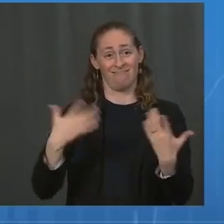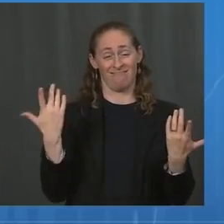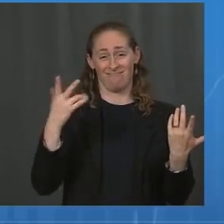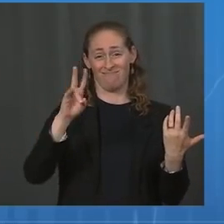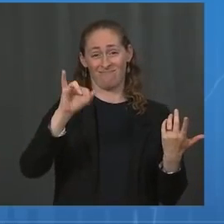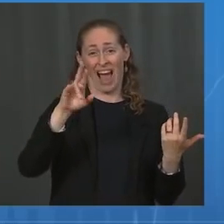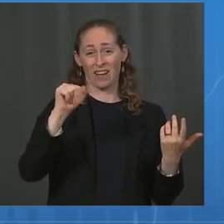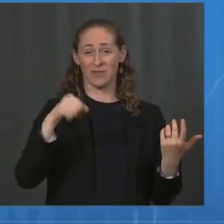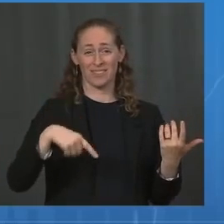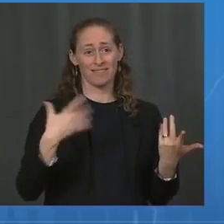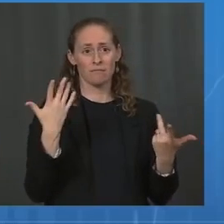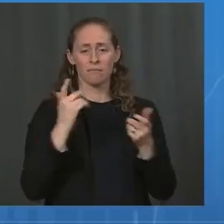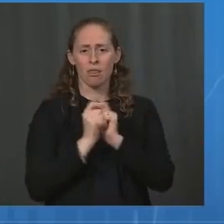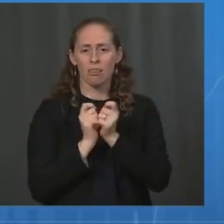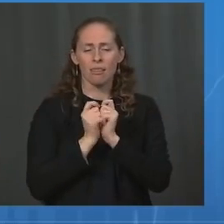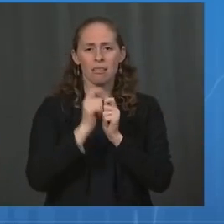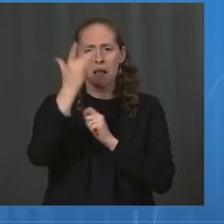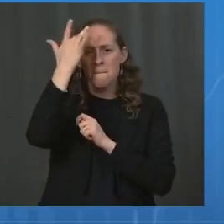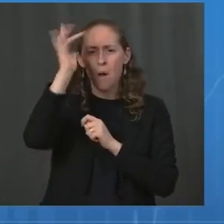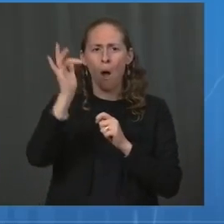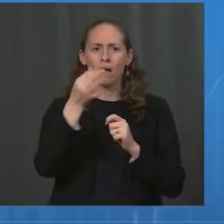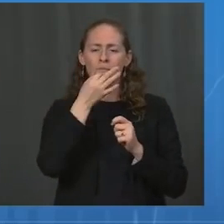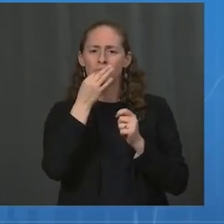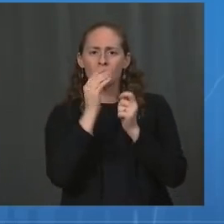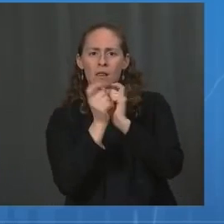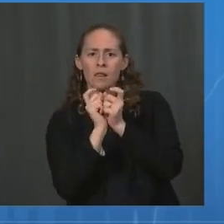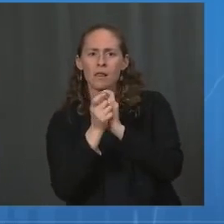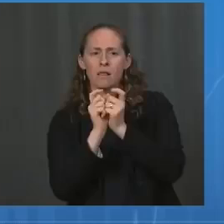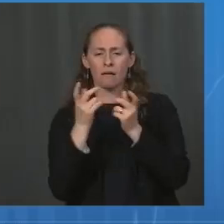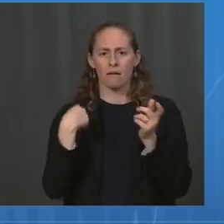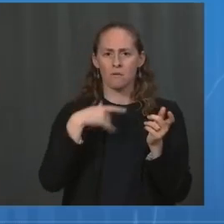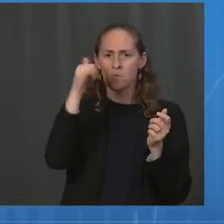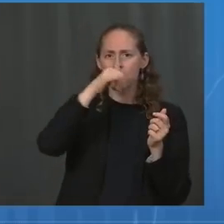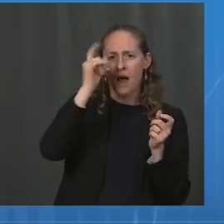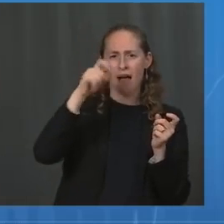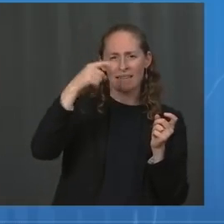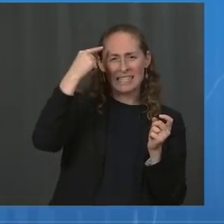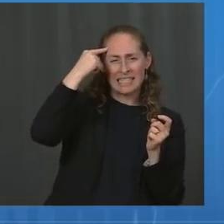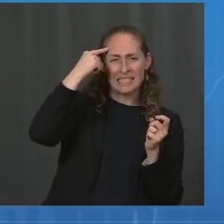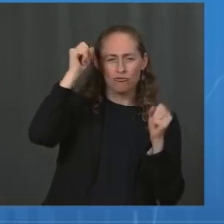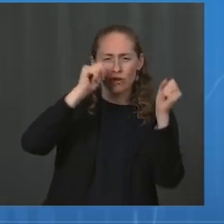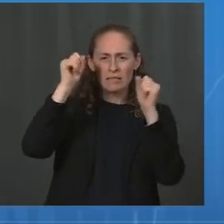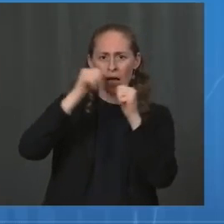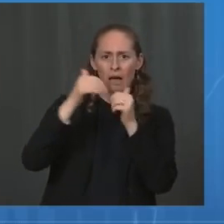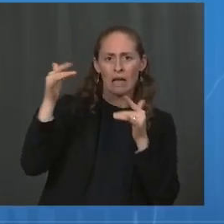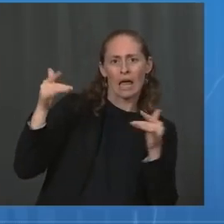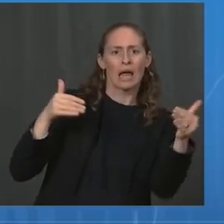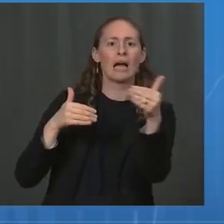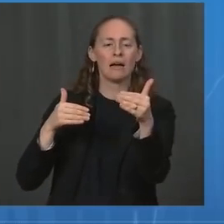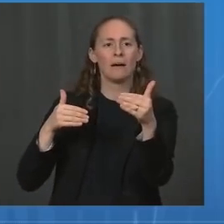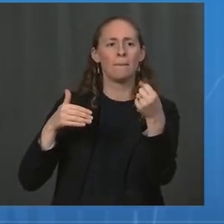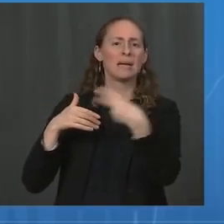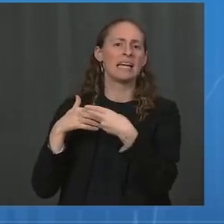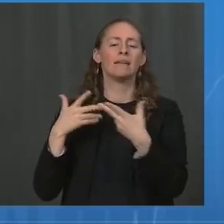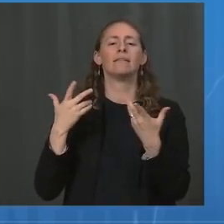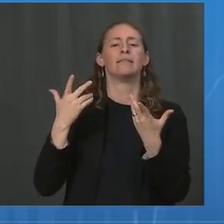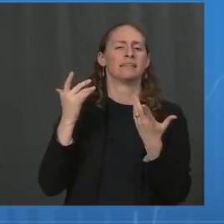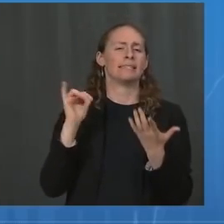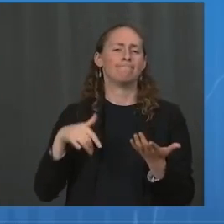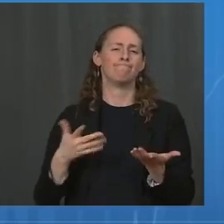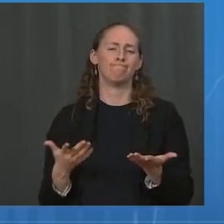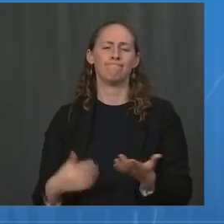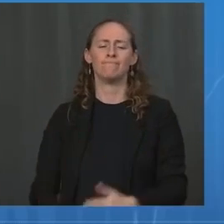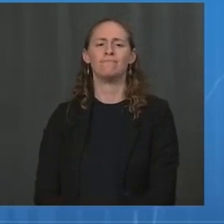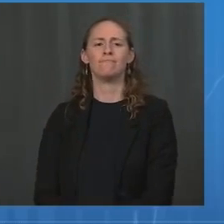ahead of it and plan for every scenario. And that's been our approach from day one and will continue to be our approach. Next question. Ms.